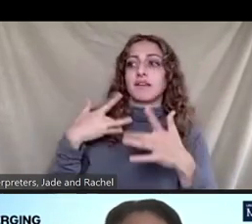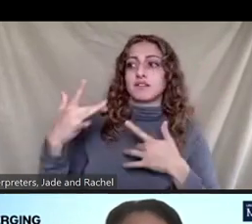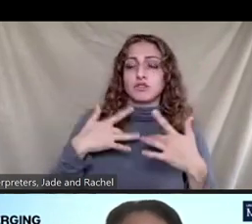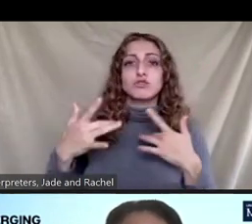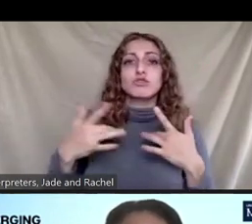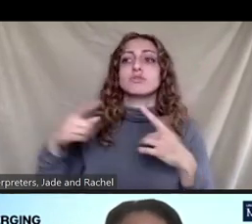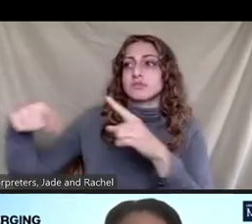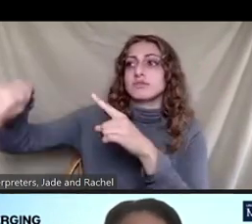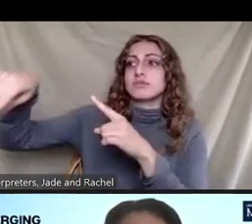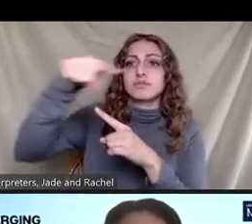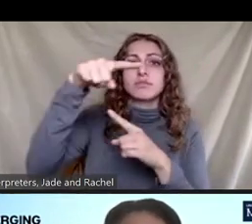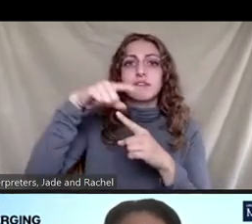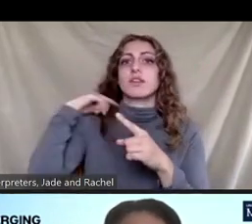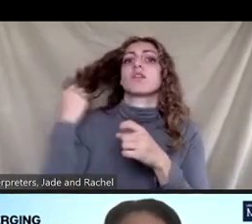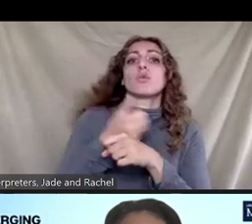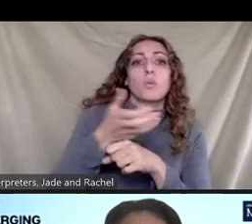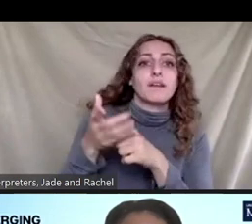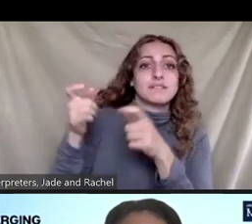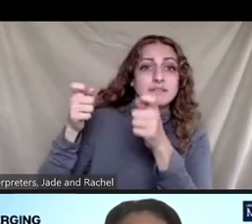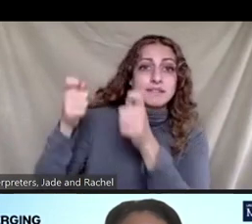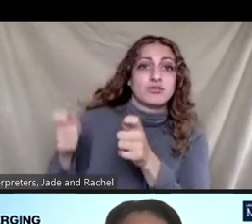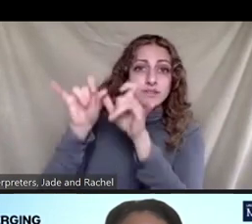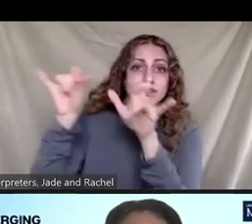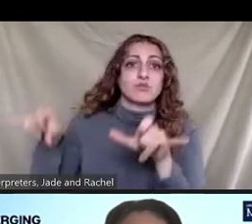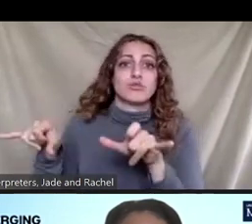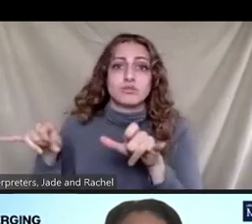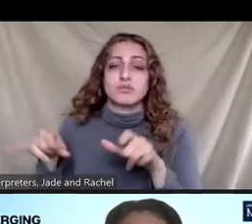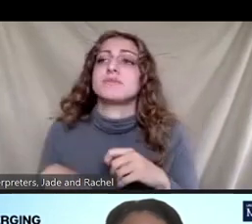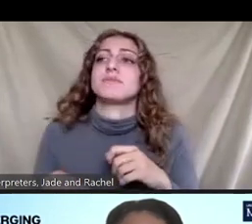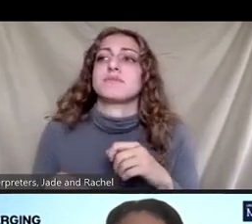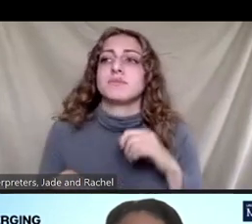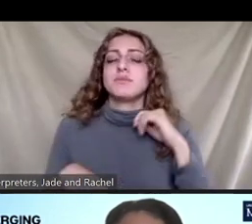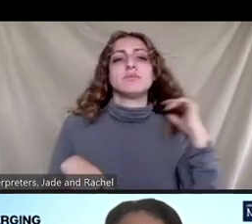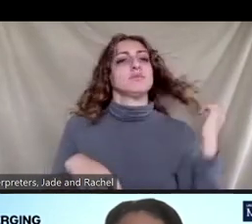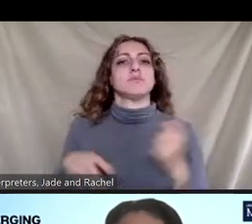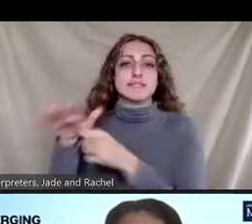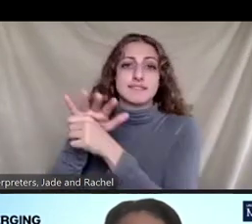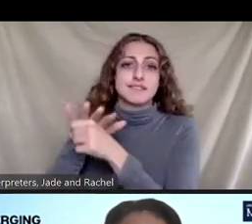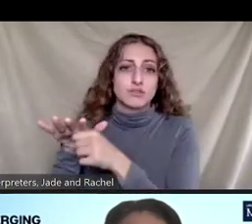sectors. Um, actually this, um, generally